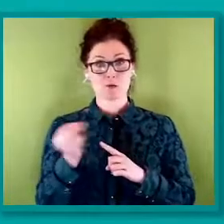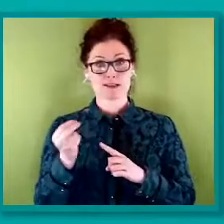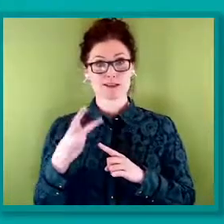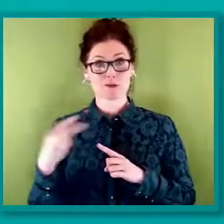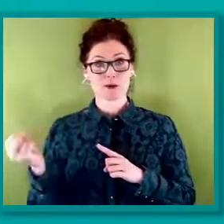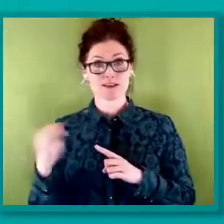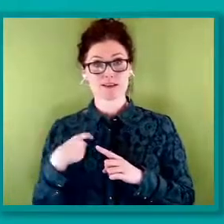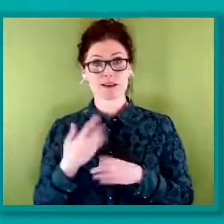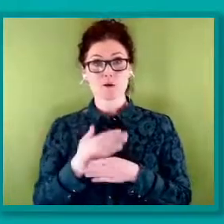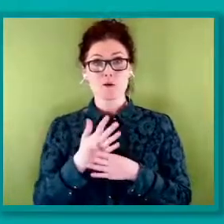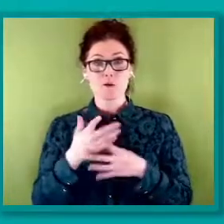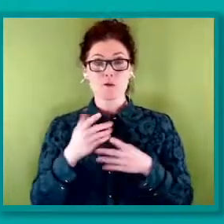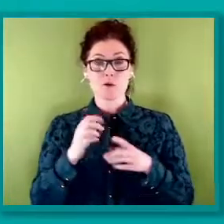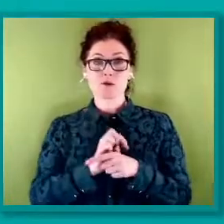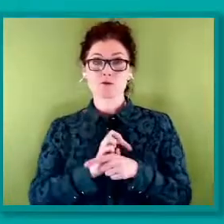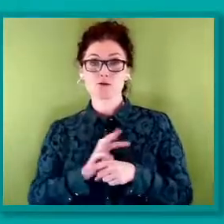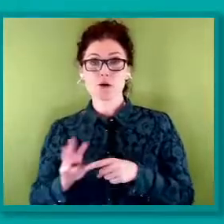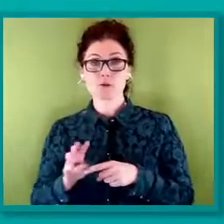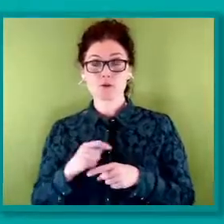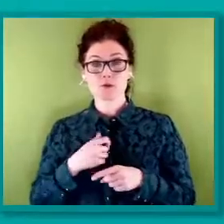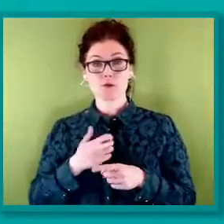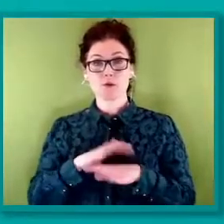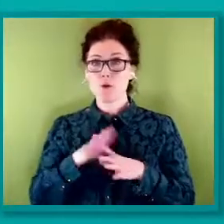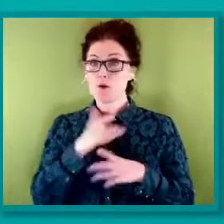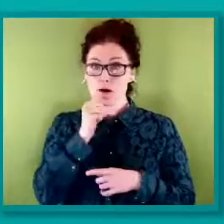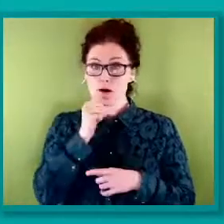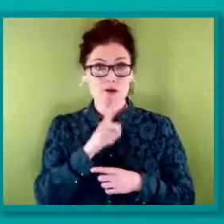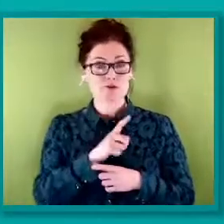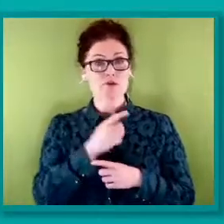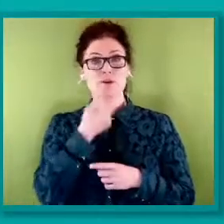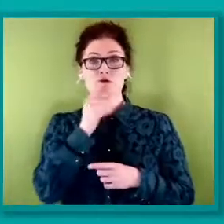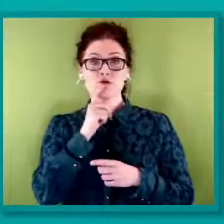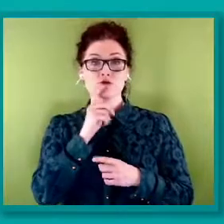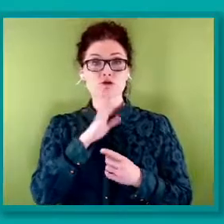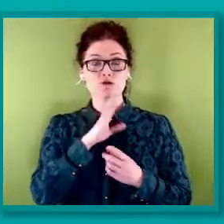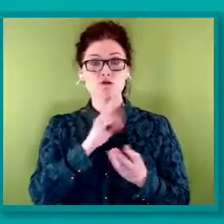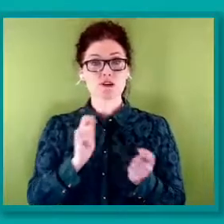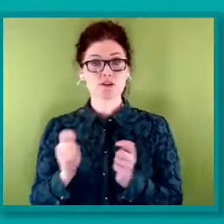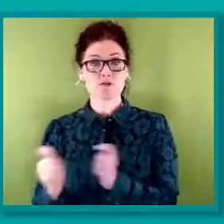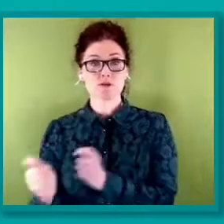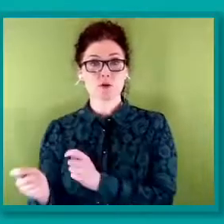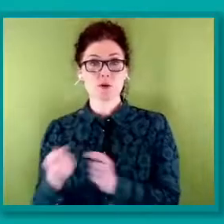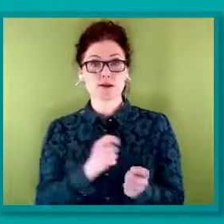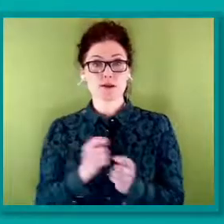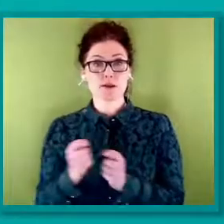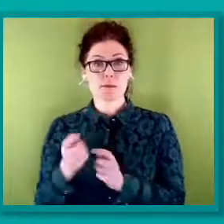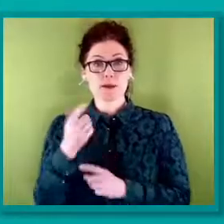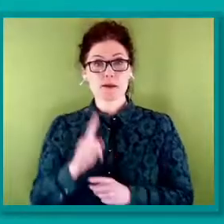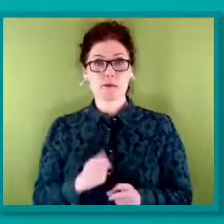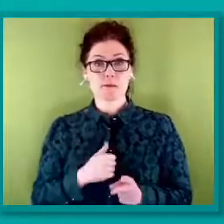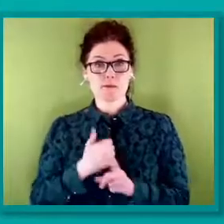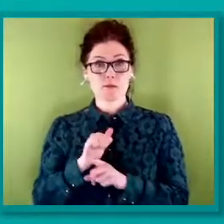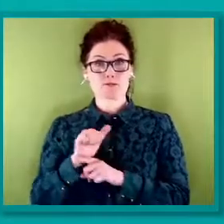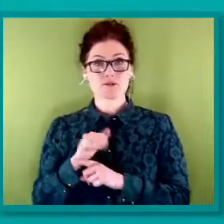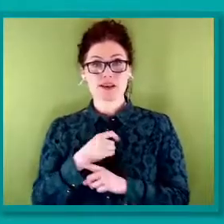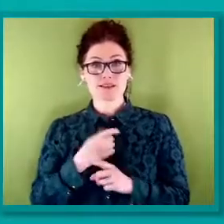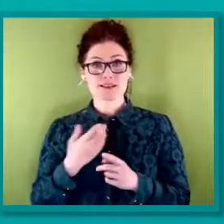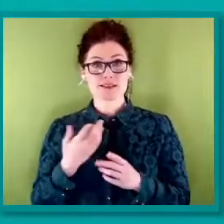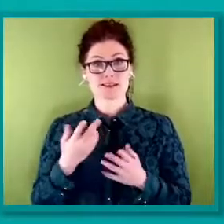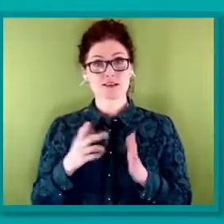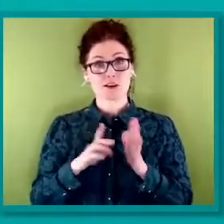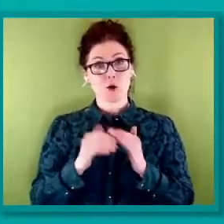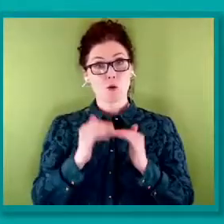non-binary and gender-fueled people are protected under the Equality Act of 2010. A case that has strengthened workplace